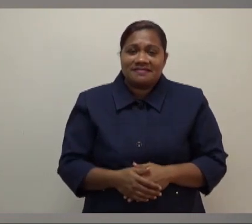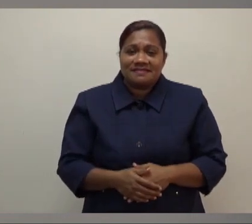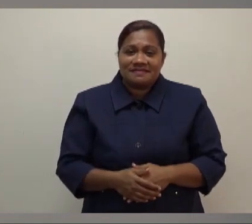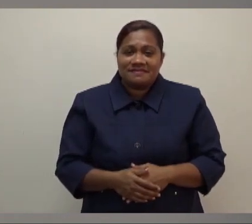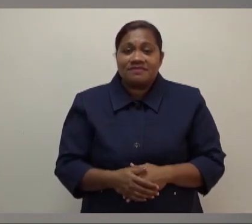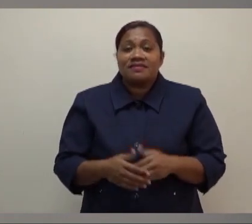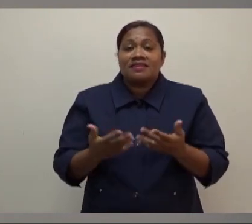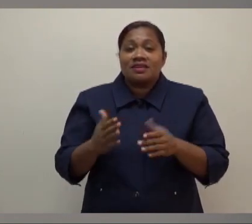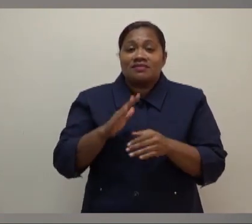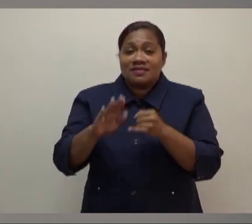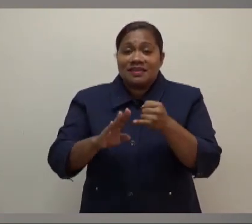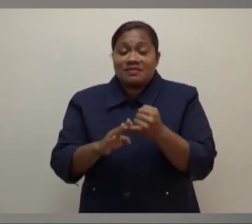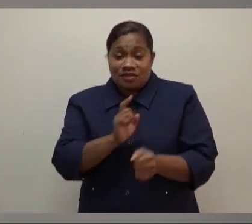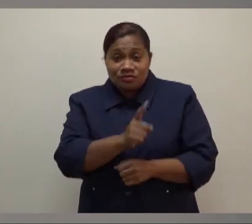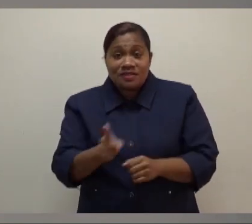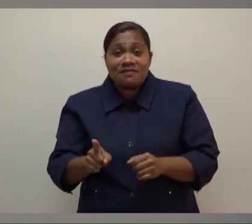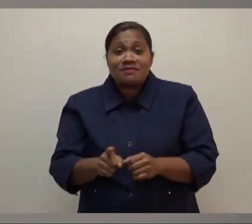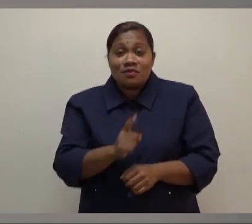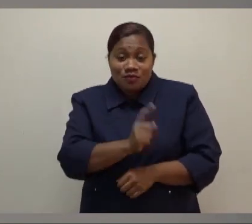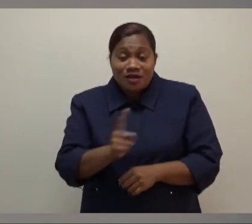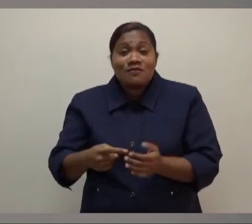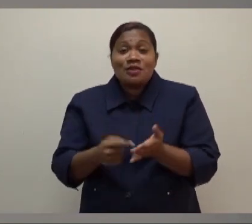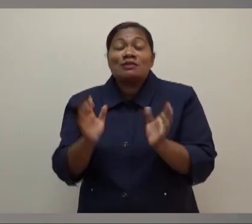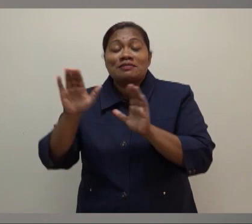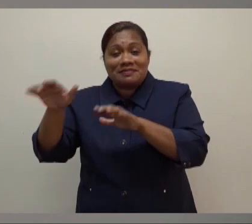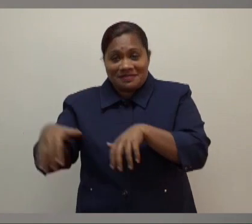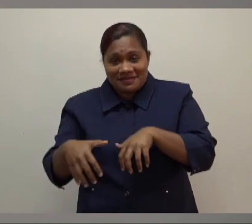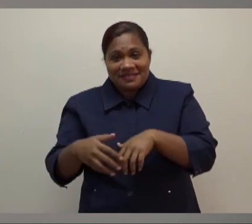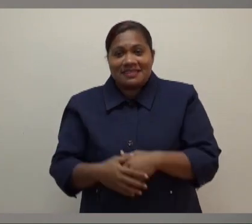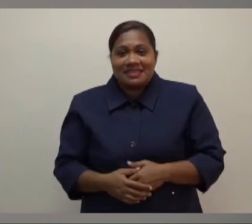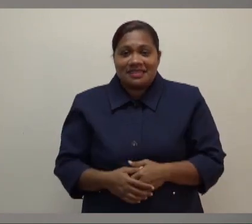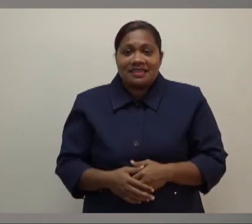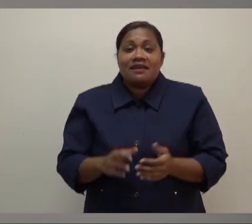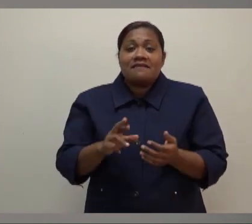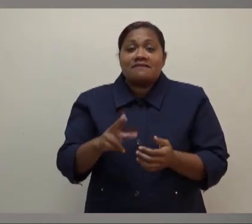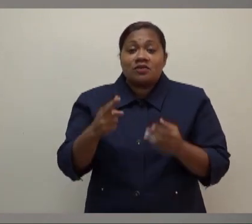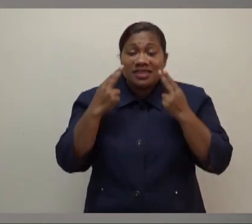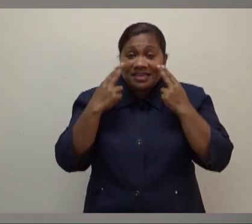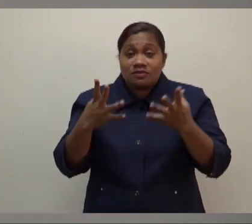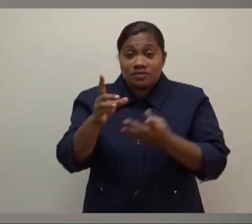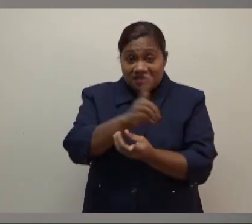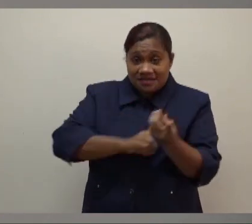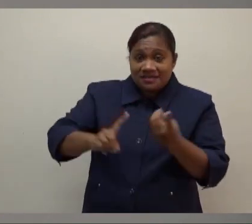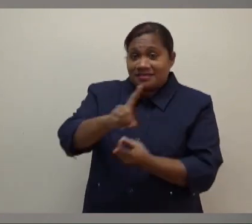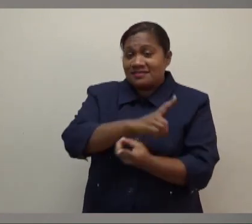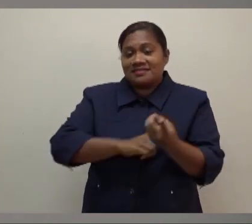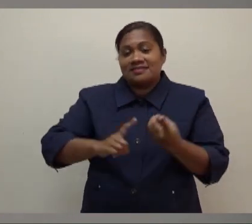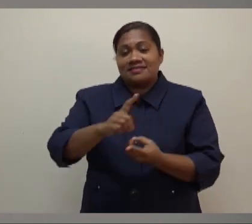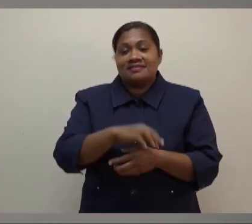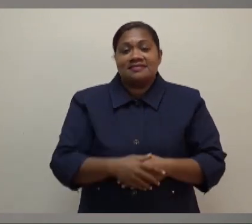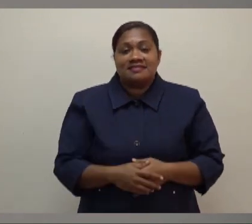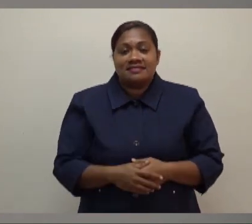last? Will the tsunami warning be ongoing? As with all natural disasters, your best way of getting